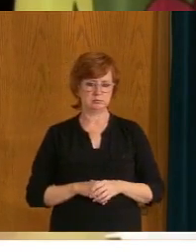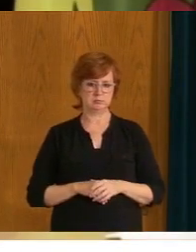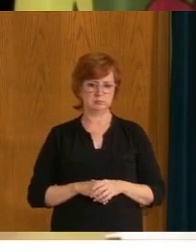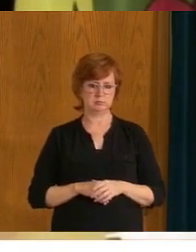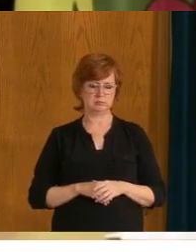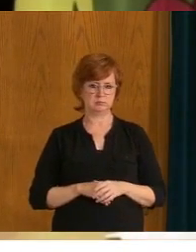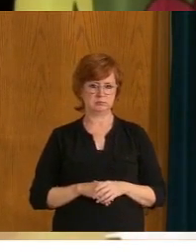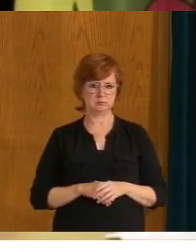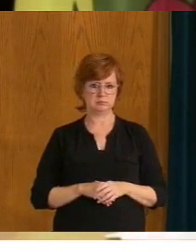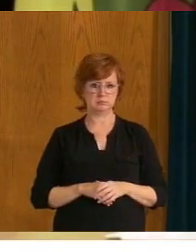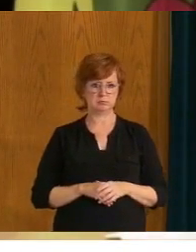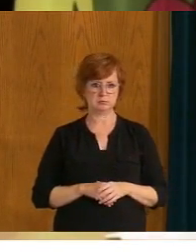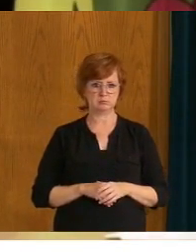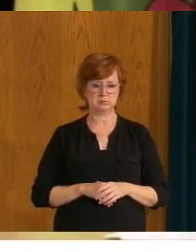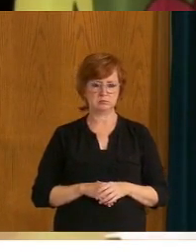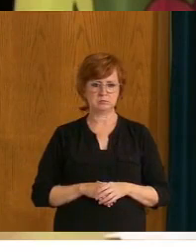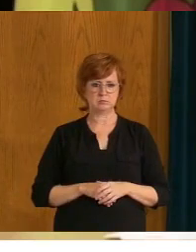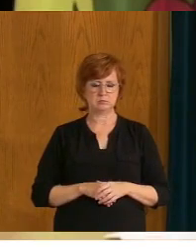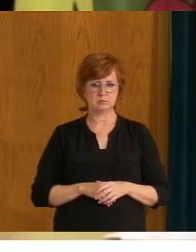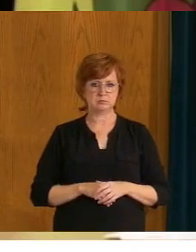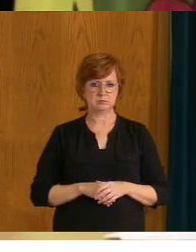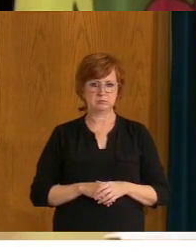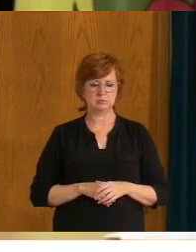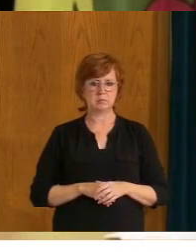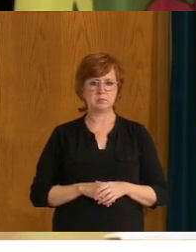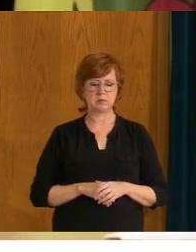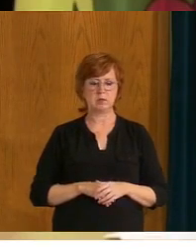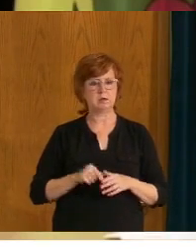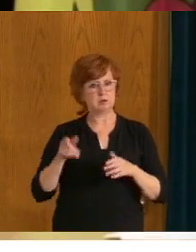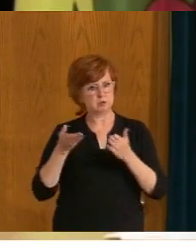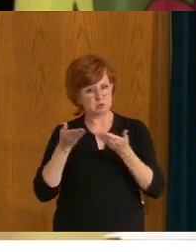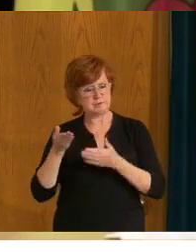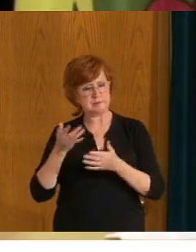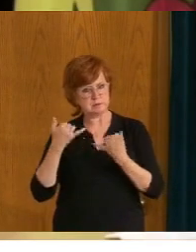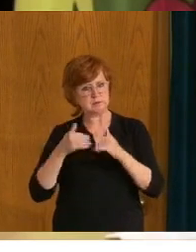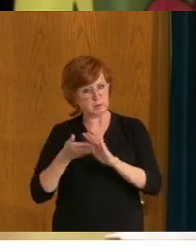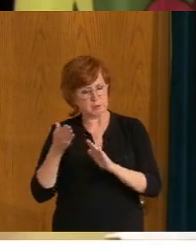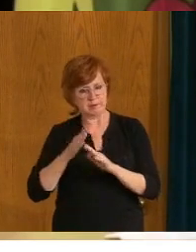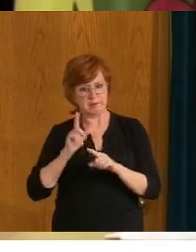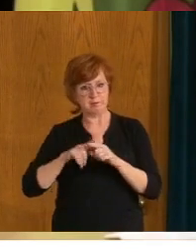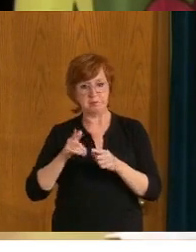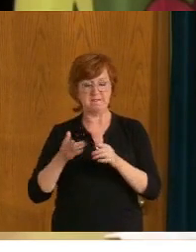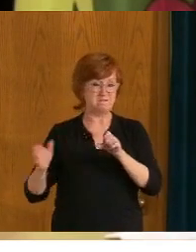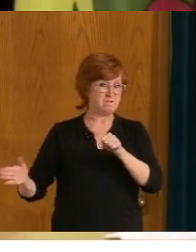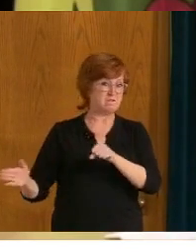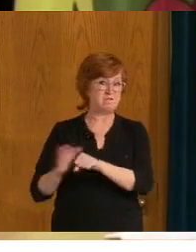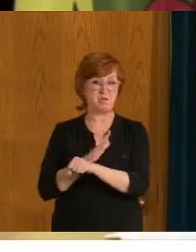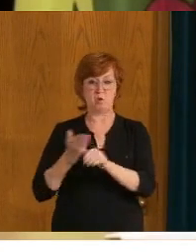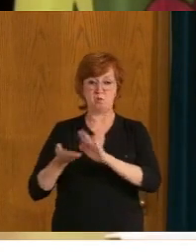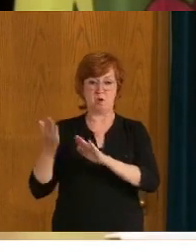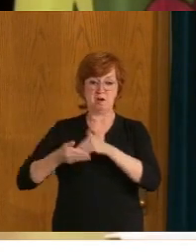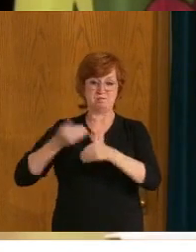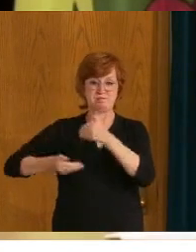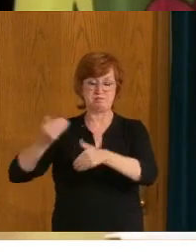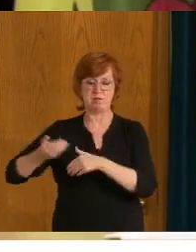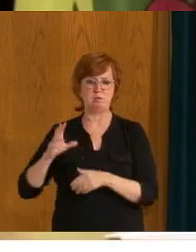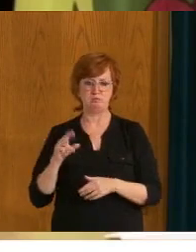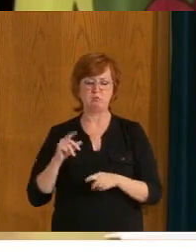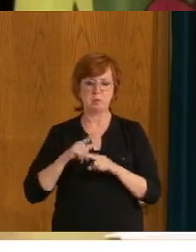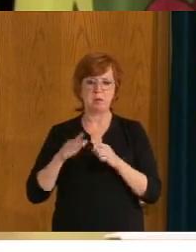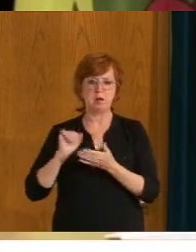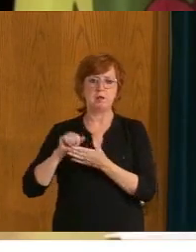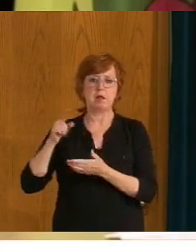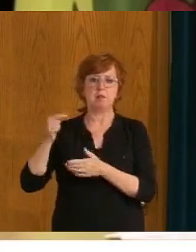uh, but maybe not at the level that we have been, they've been required over the course of, of the past year. Um, so I, I don't know, Scott, if you have, uh,